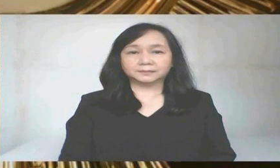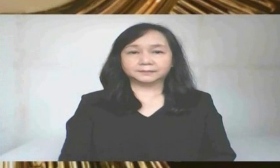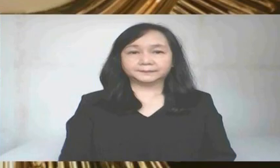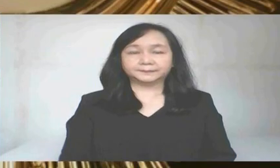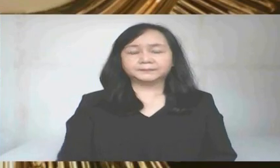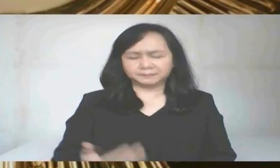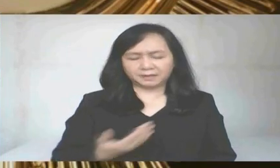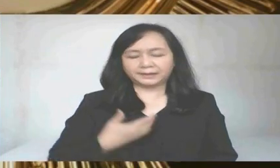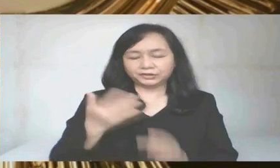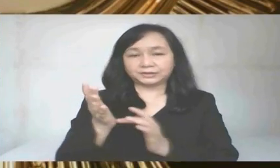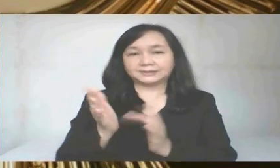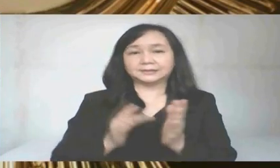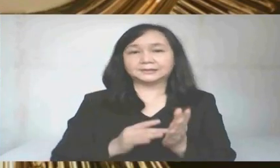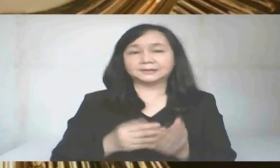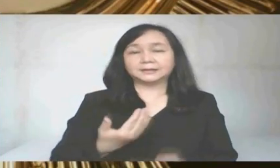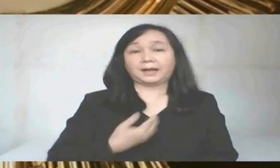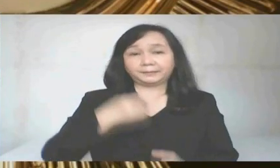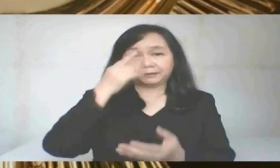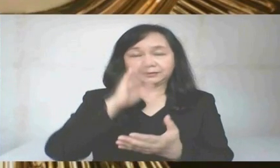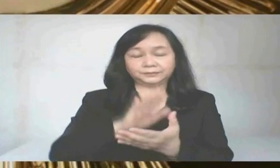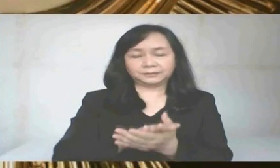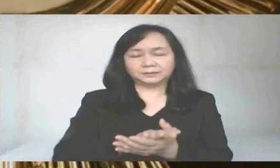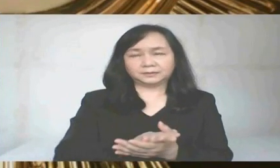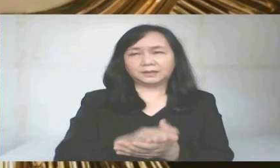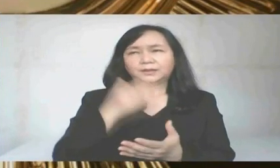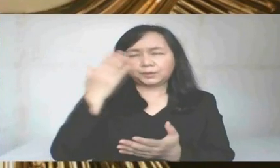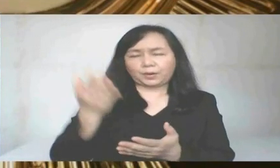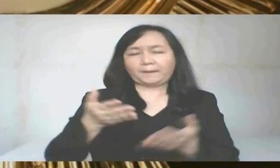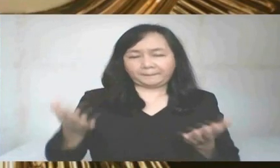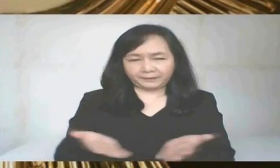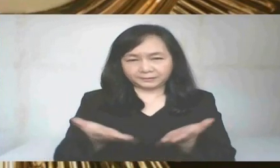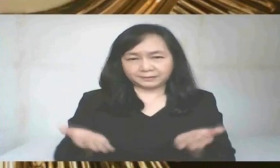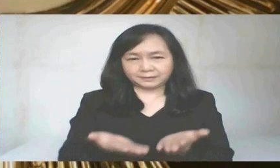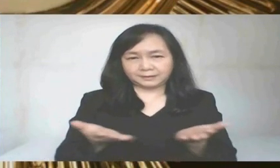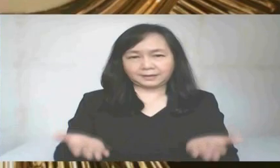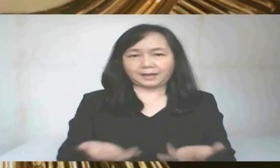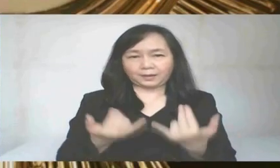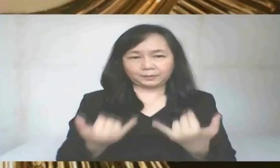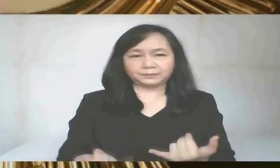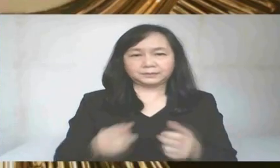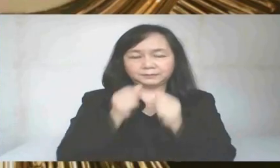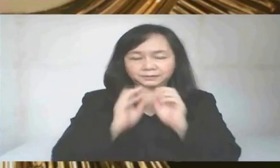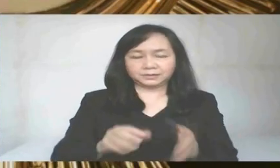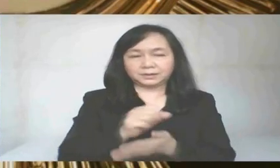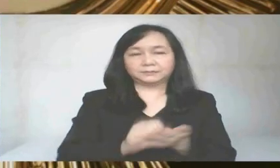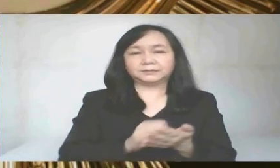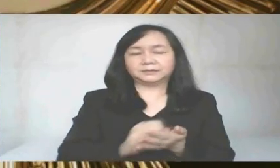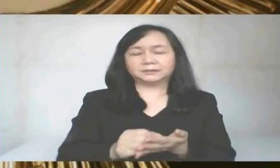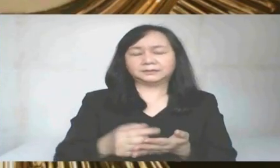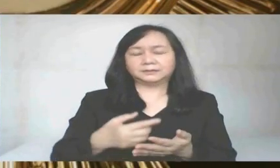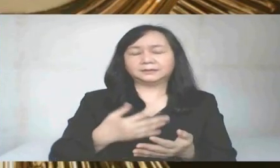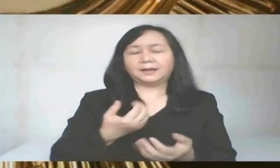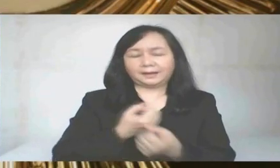My Jesus, I believe that thou art present in the blessed sacrament. I love thee above all things,